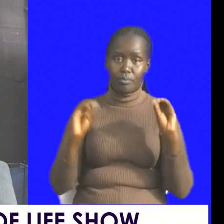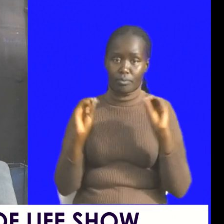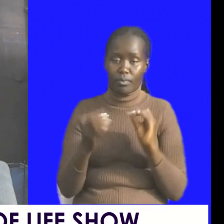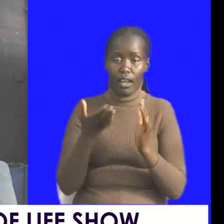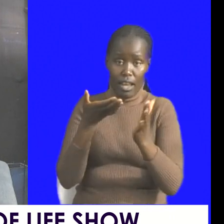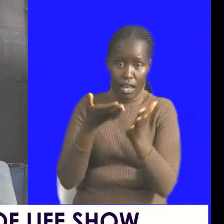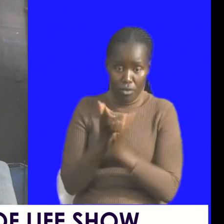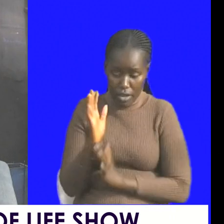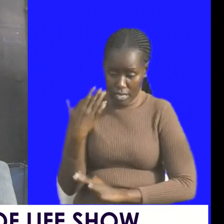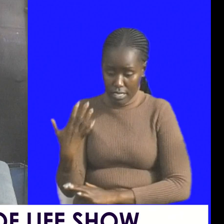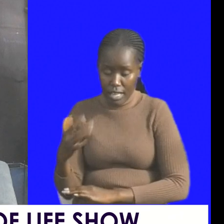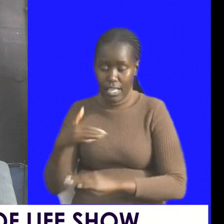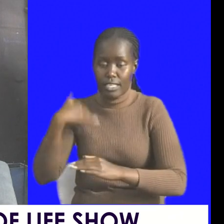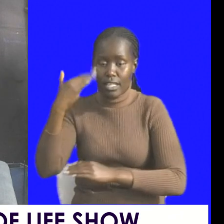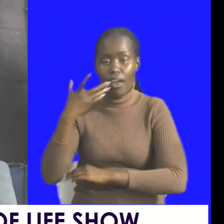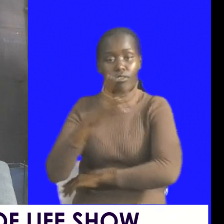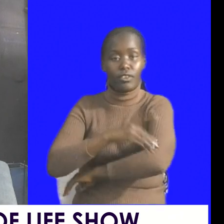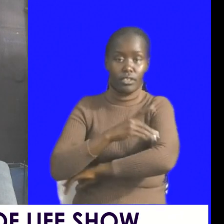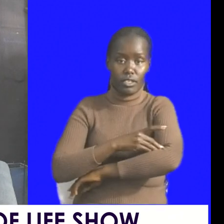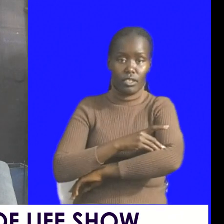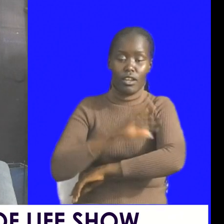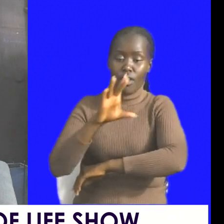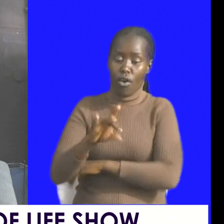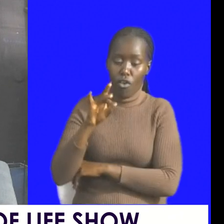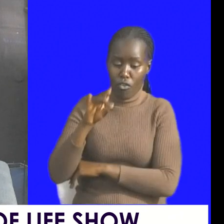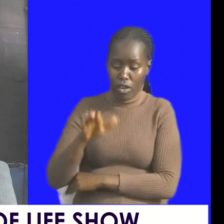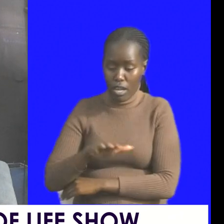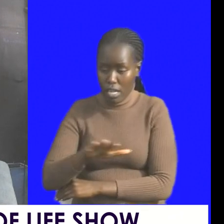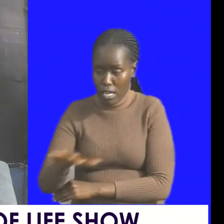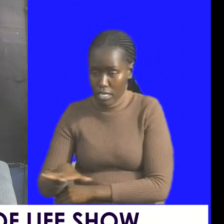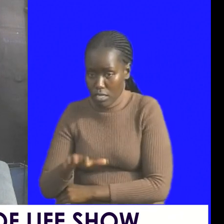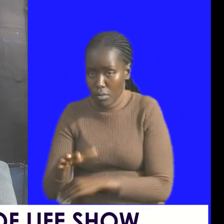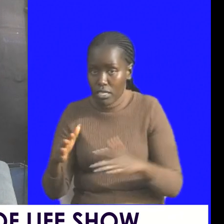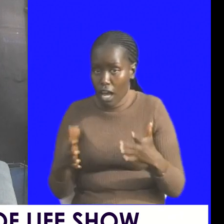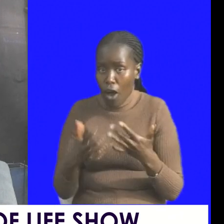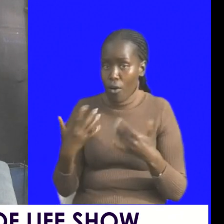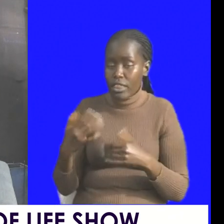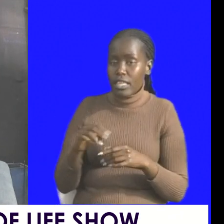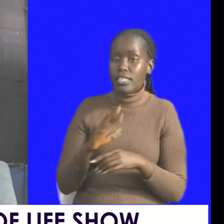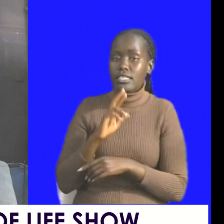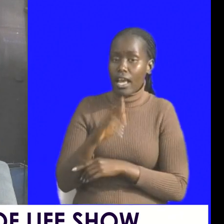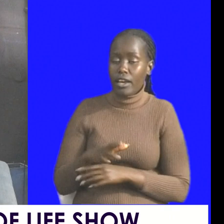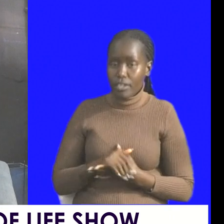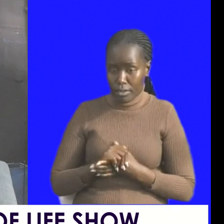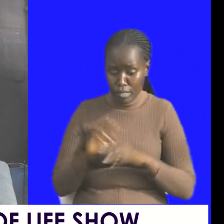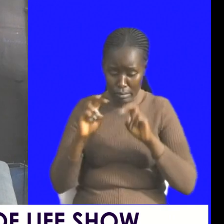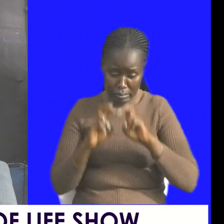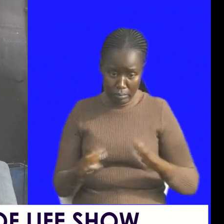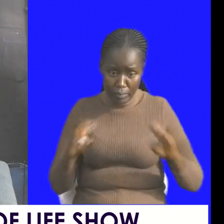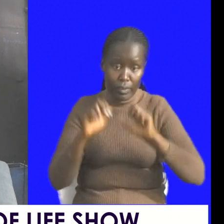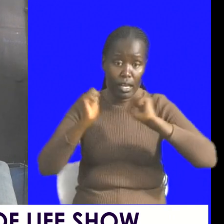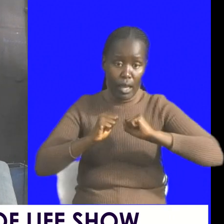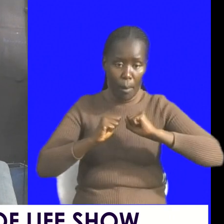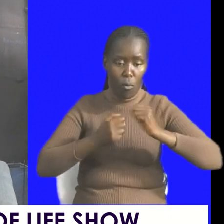right things every day just find space in the way things are look for for it you should be able to